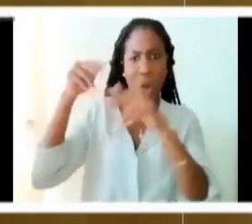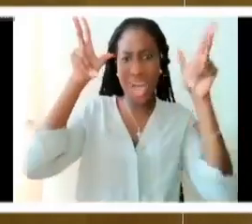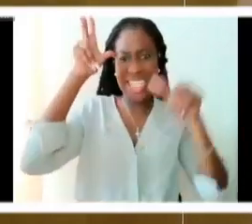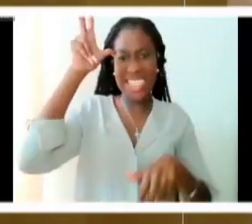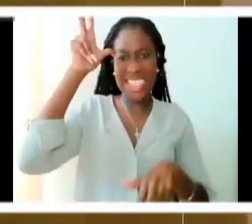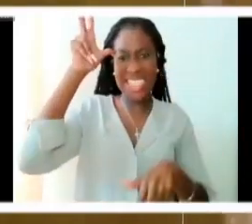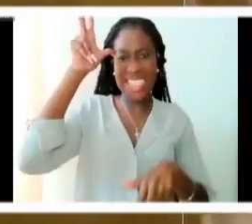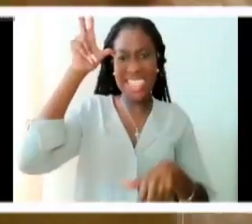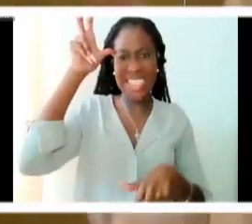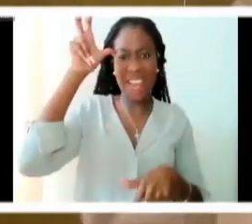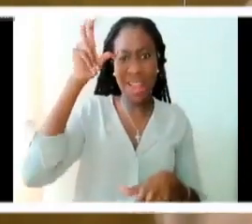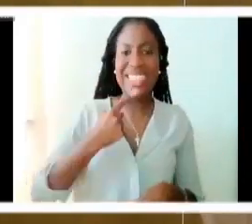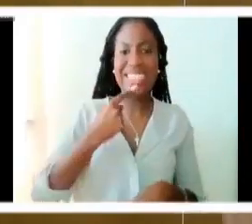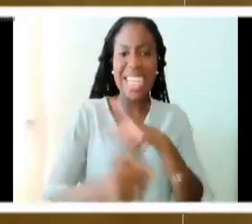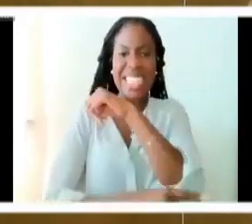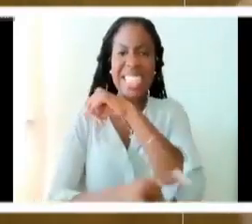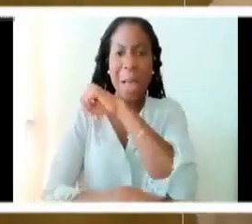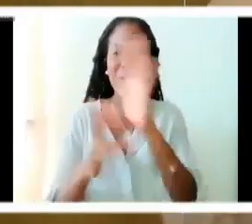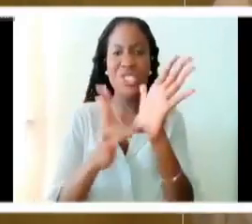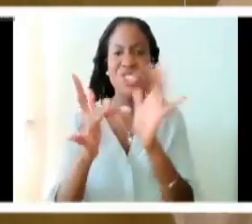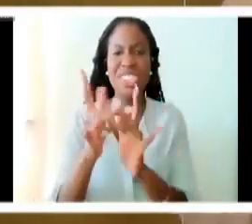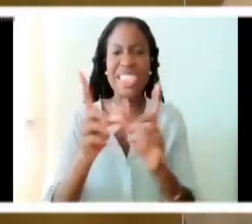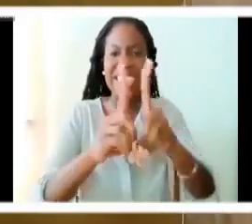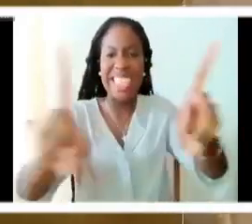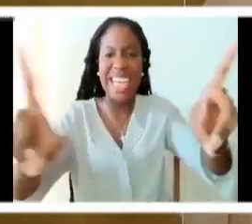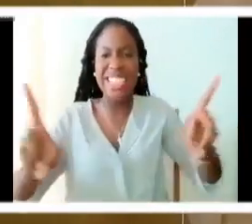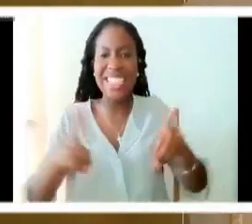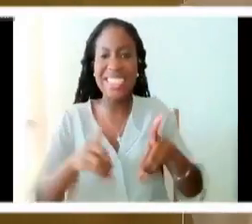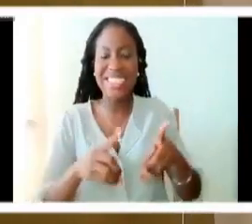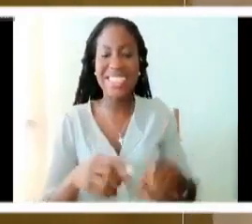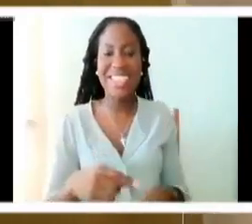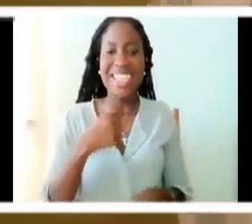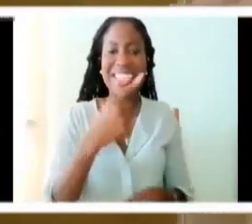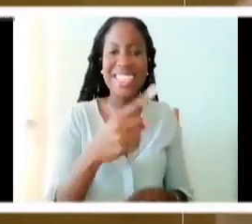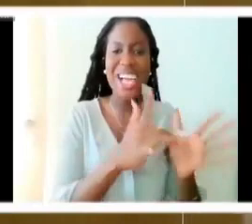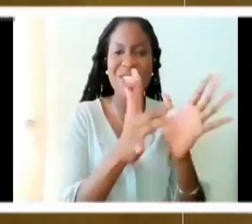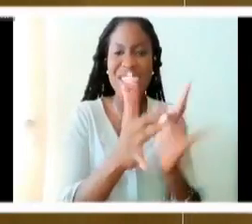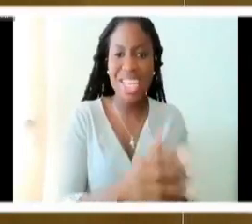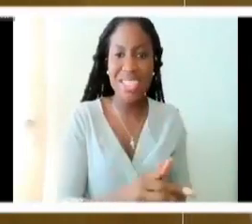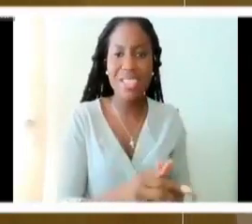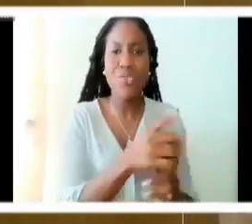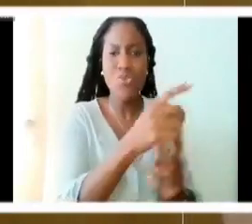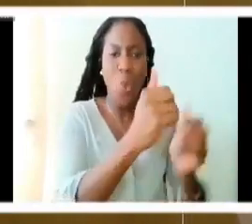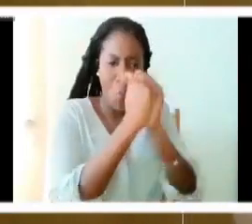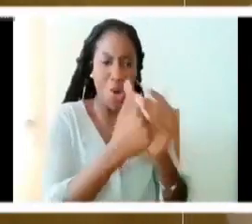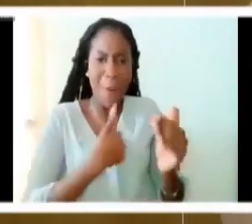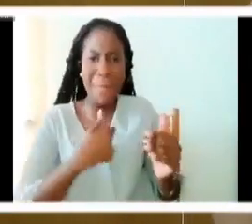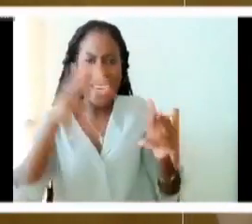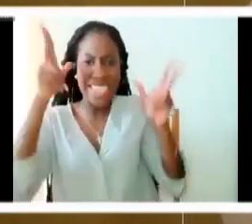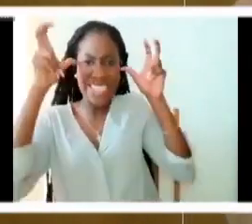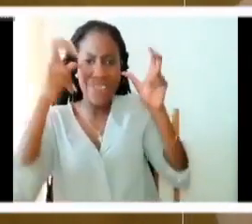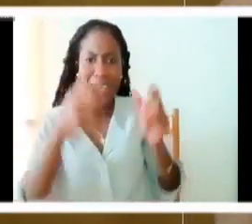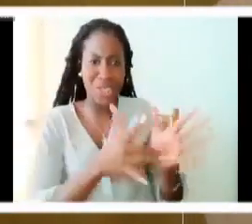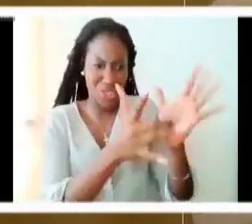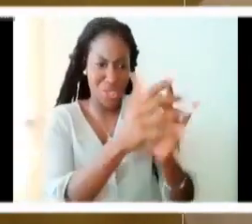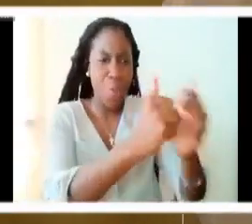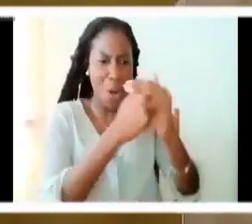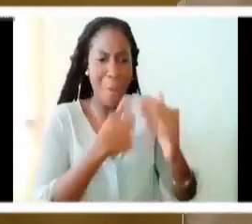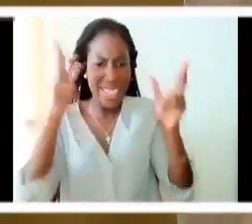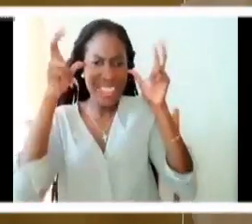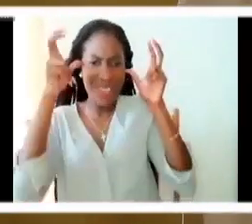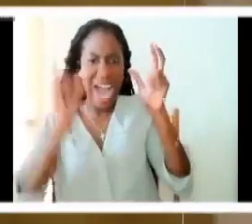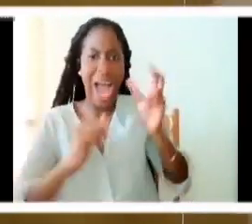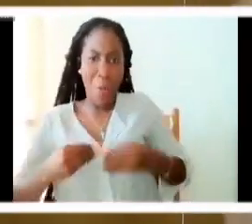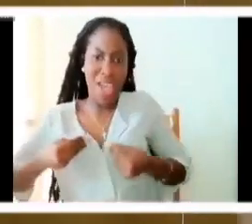God don't go through all this drama you know just bow before me and all these earths this is mine I will give